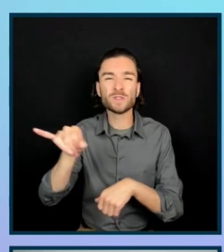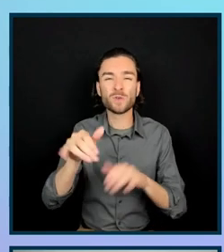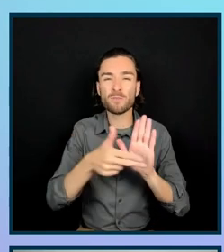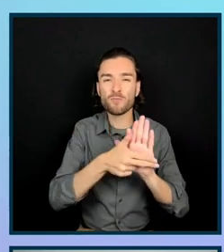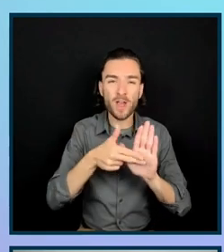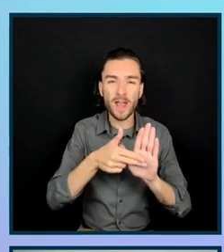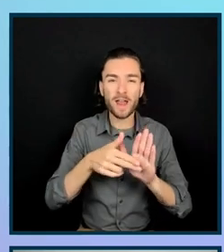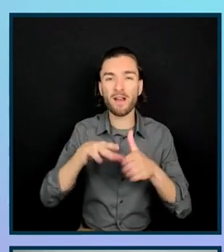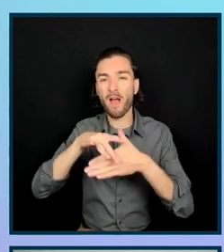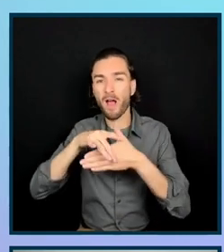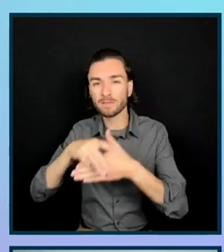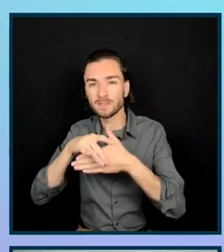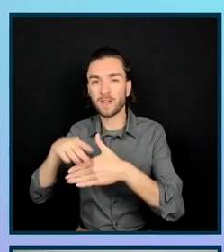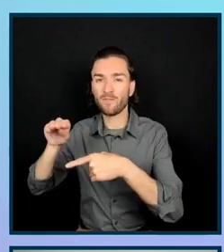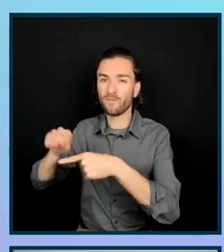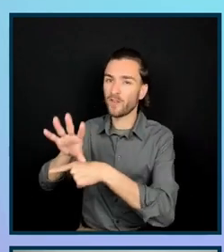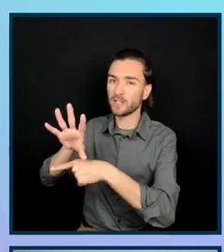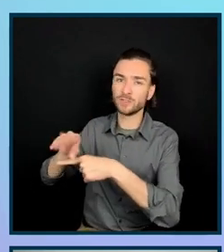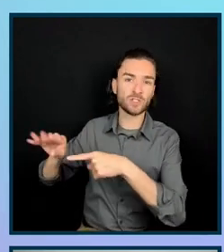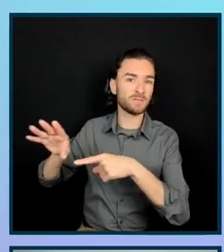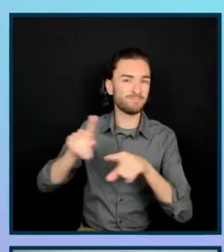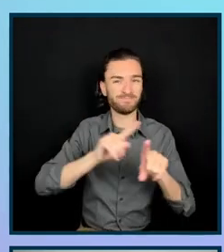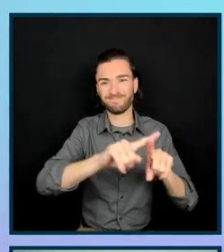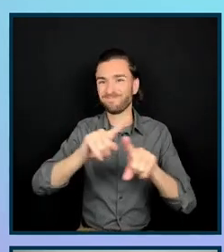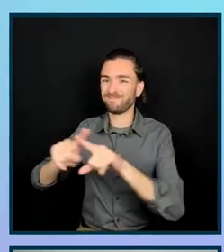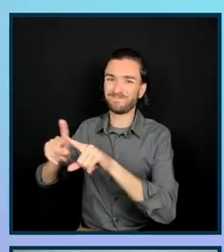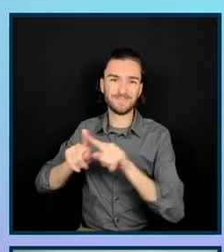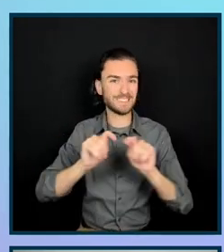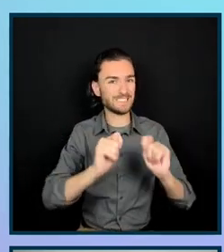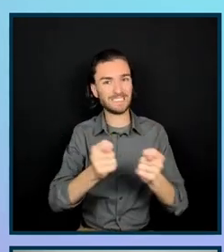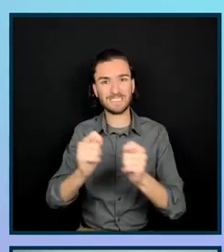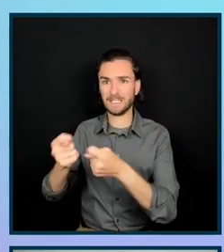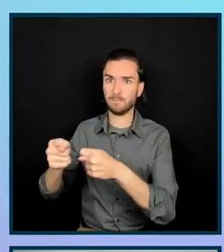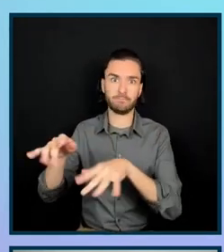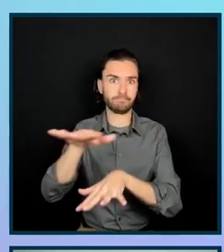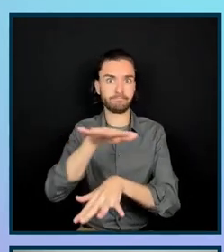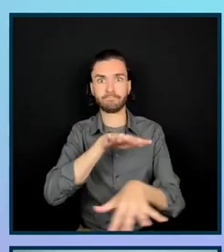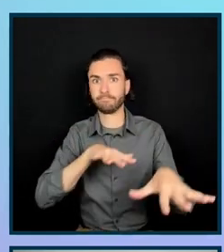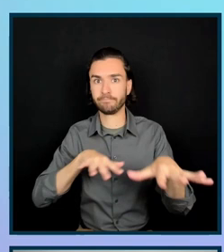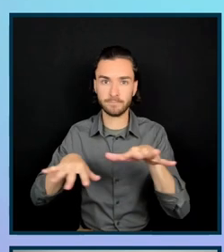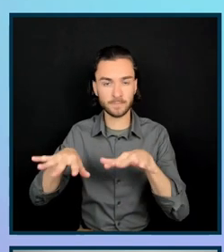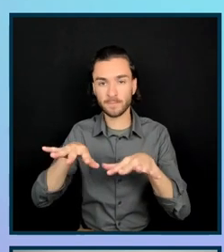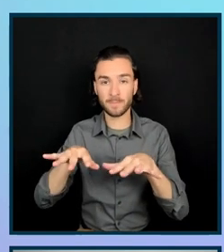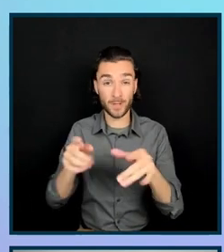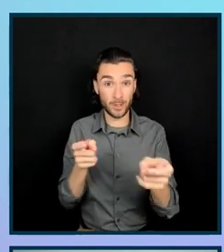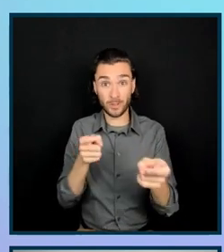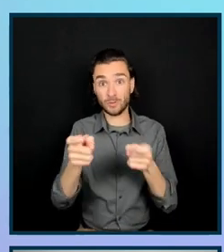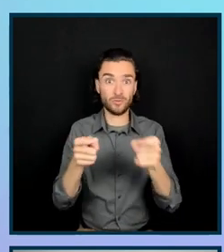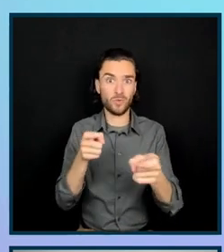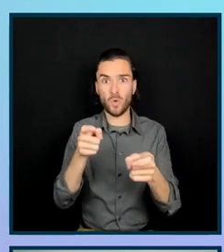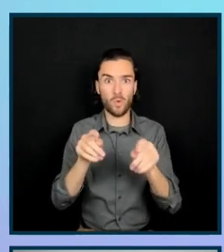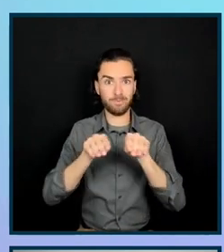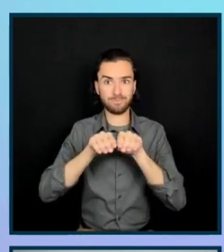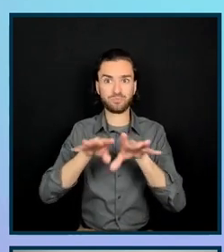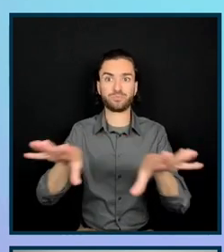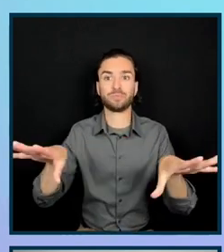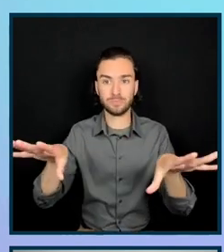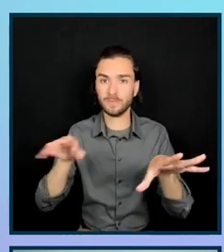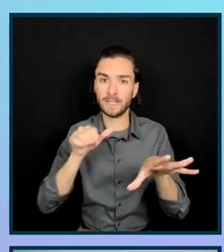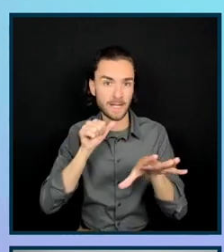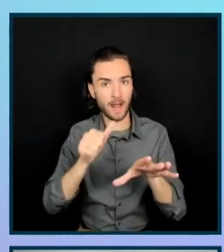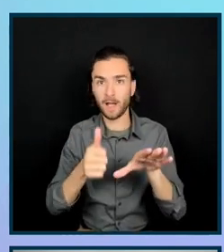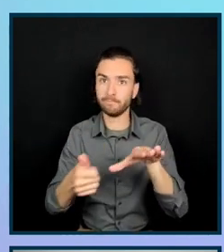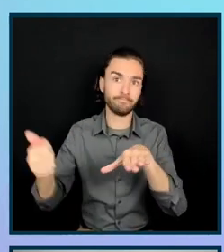content, and functionality. So there were a lot of different moving parts. And those parts were all controlled by different people. We were